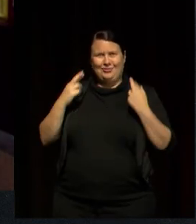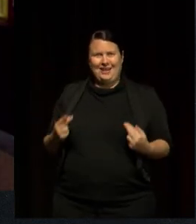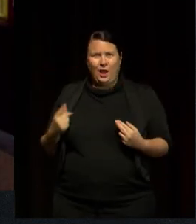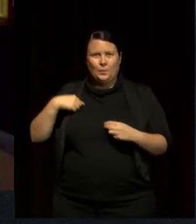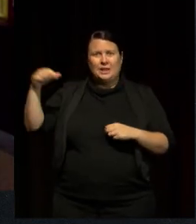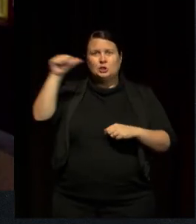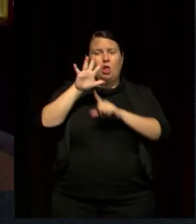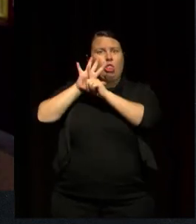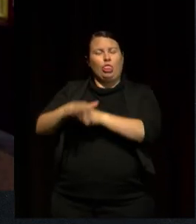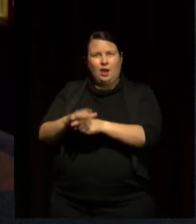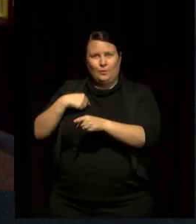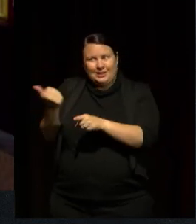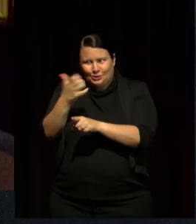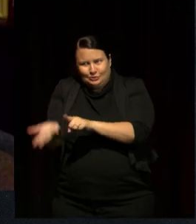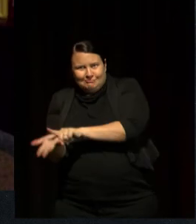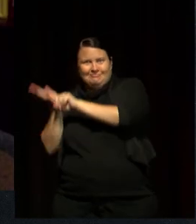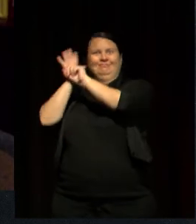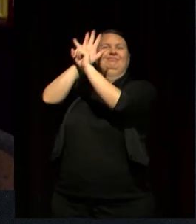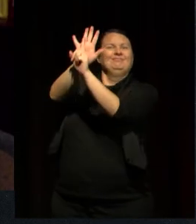to the status that she has?